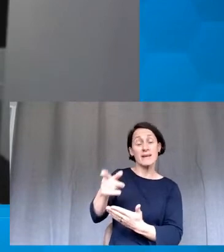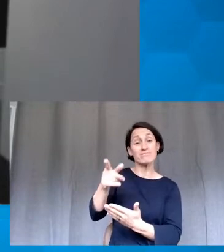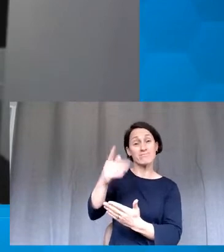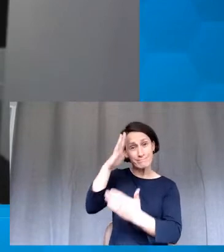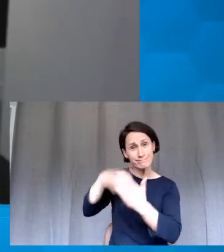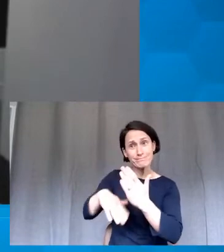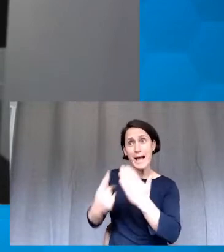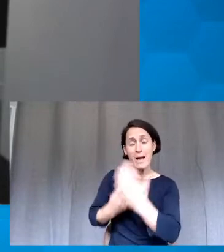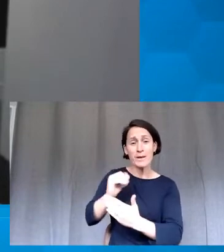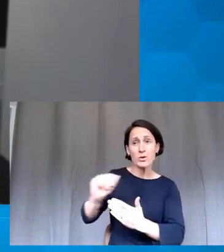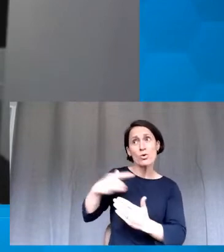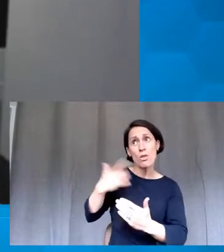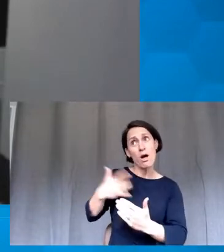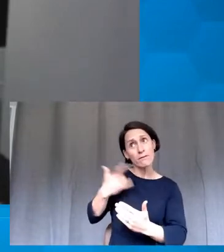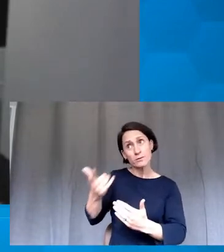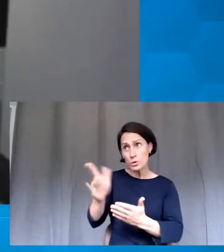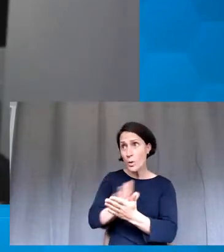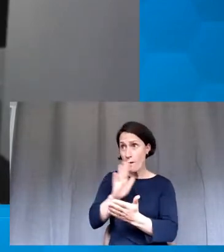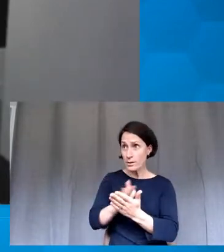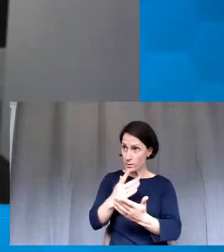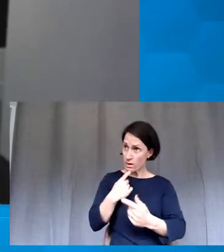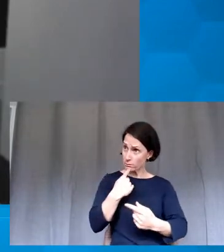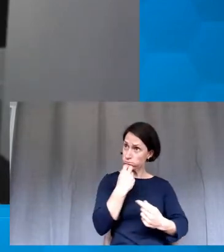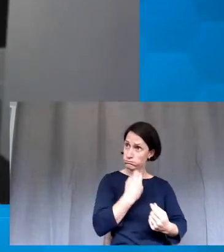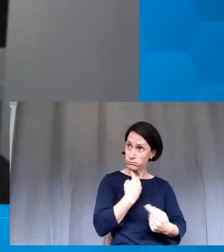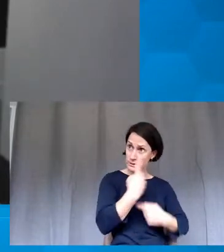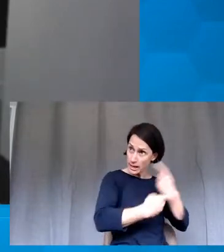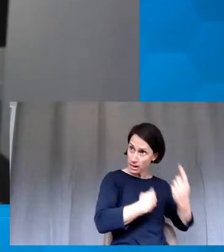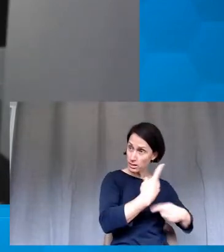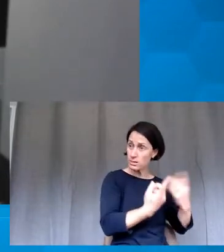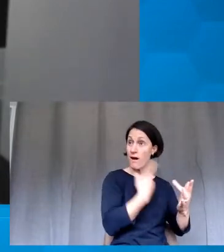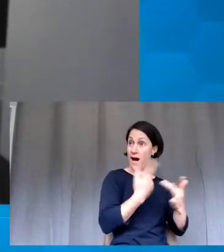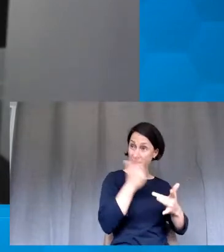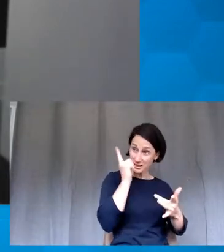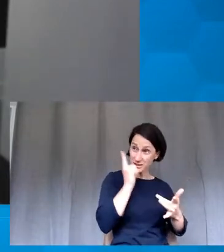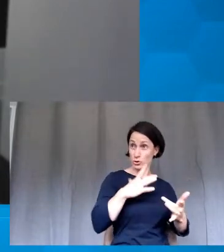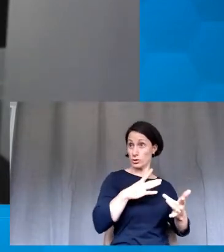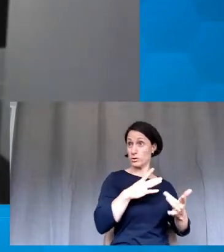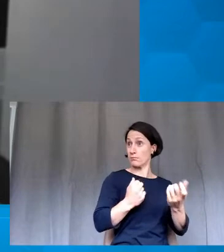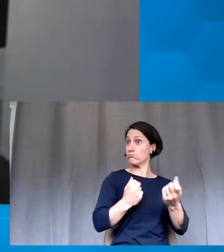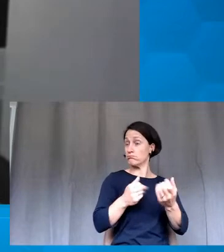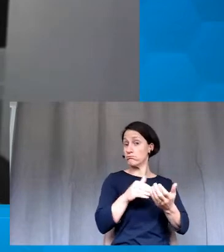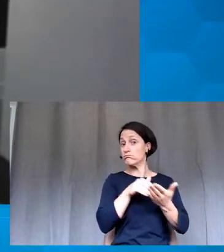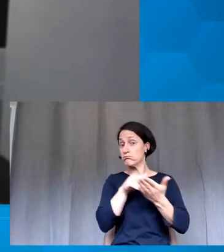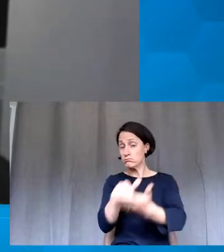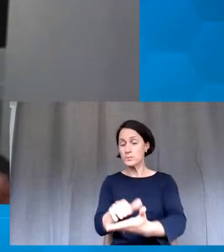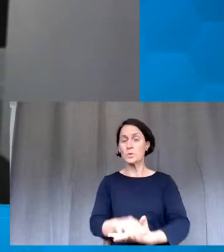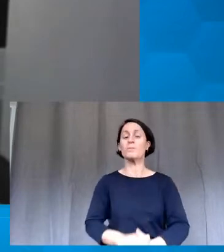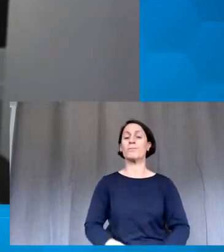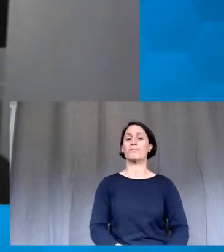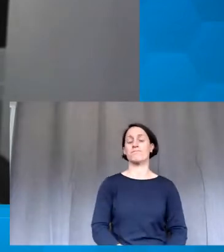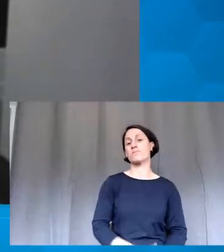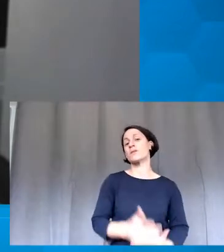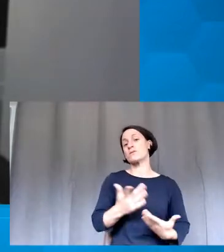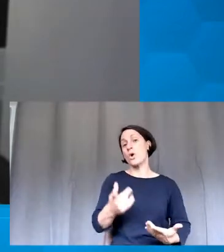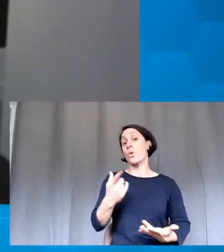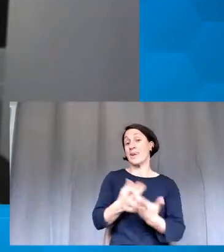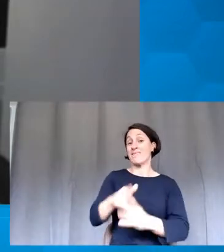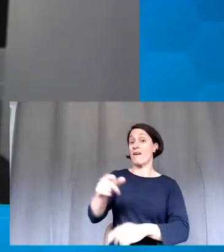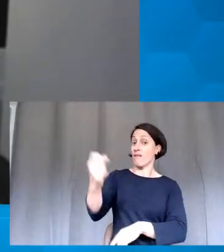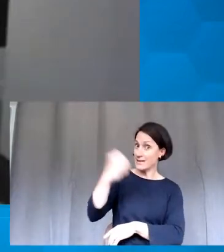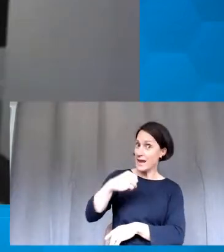student first, I guess, in terms of the way students might respond, I suppose the worst that can happen is if they're OK and